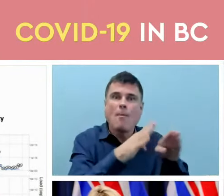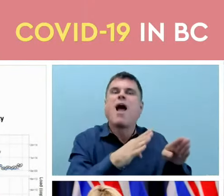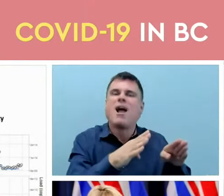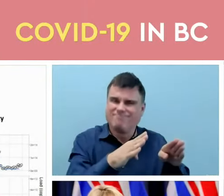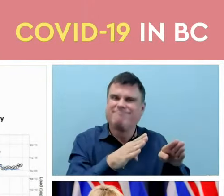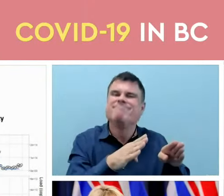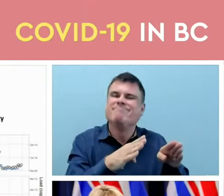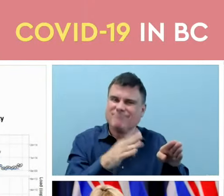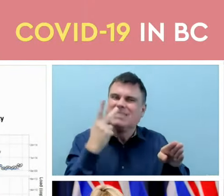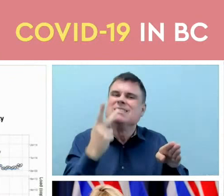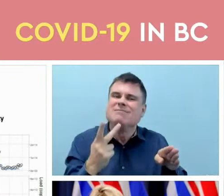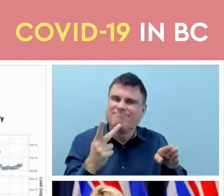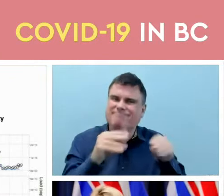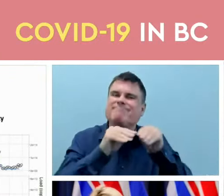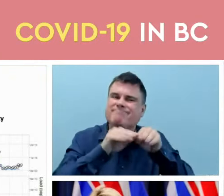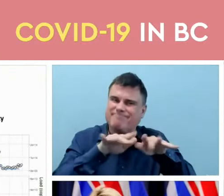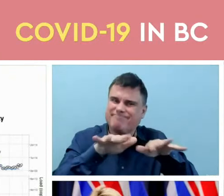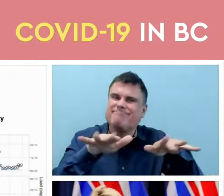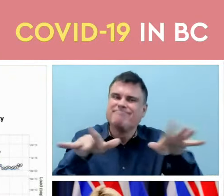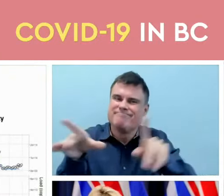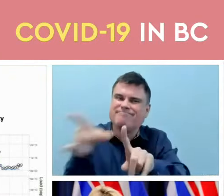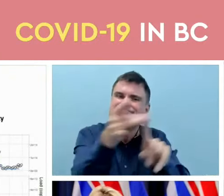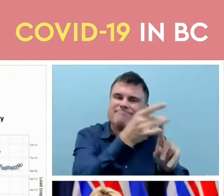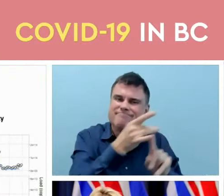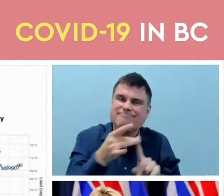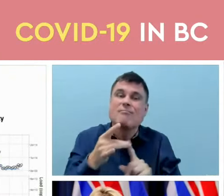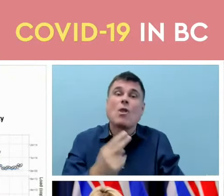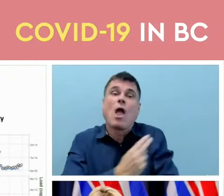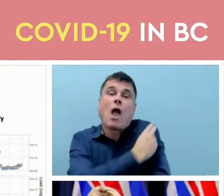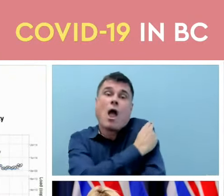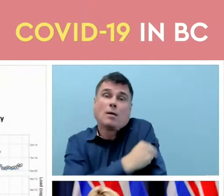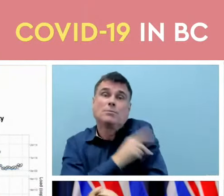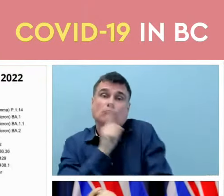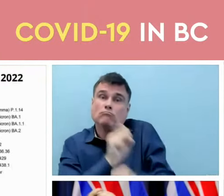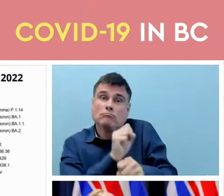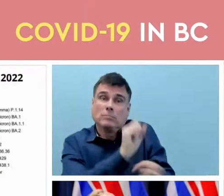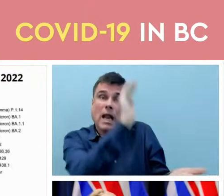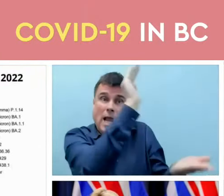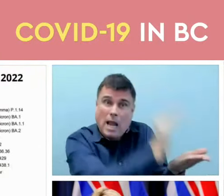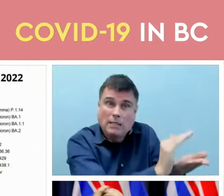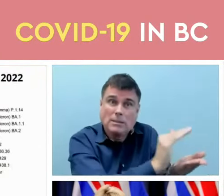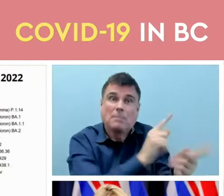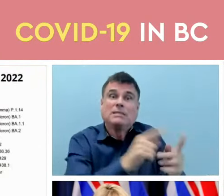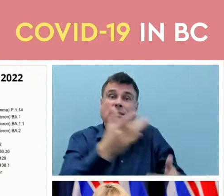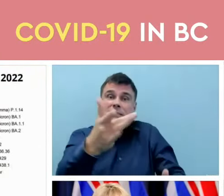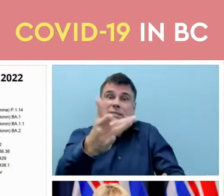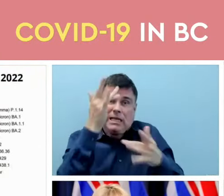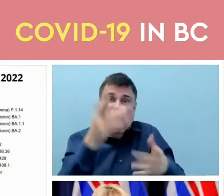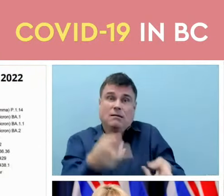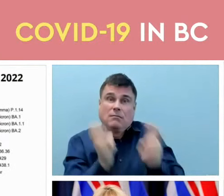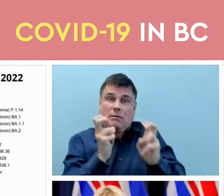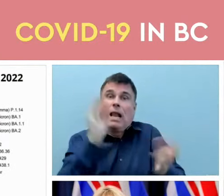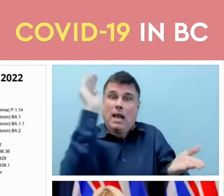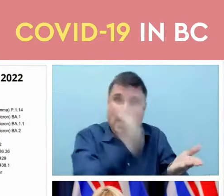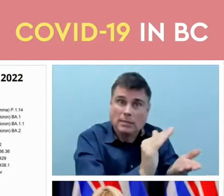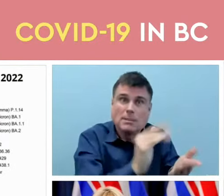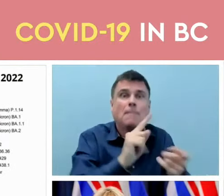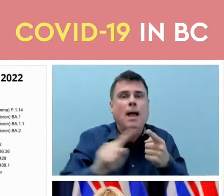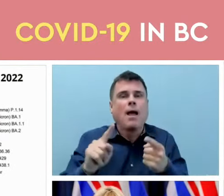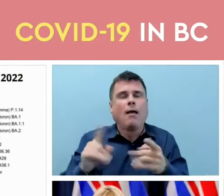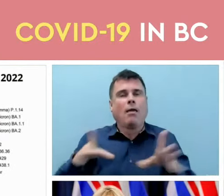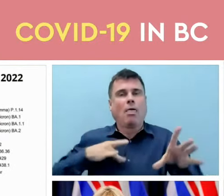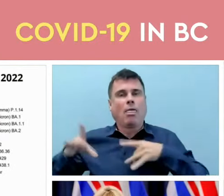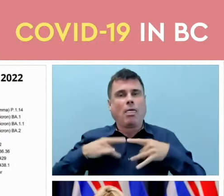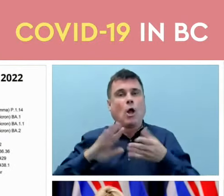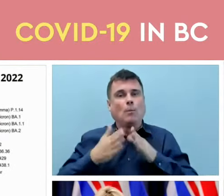hospitalizations and severe illness continue to decline. One of the other things that we've been watching very carefully from the beginning